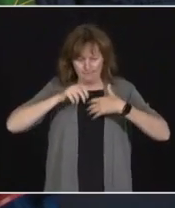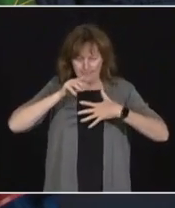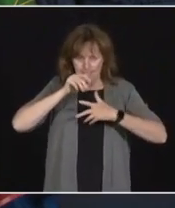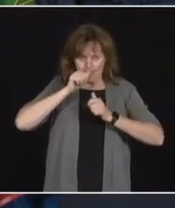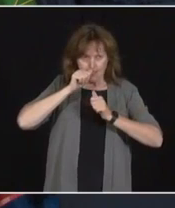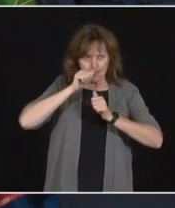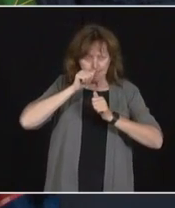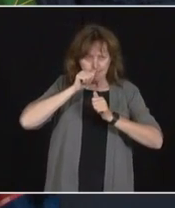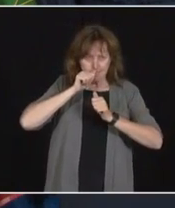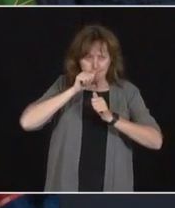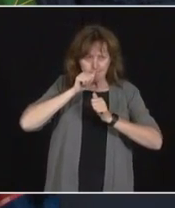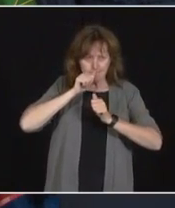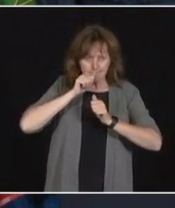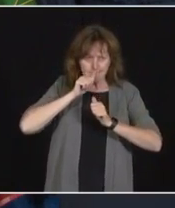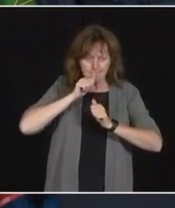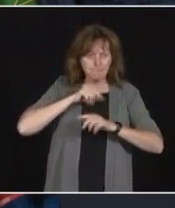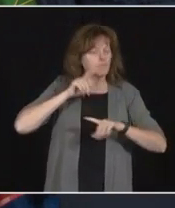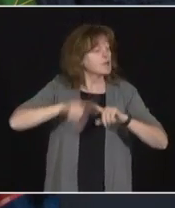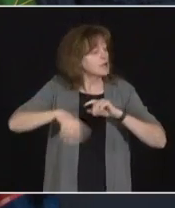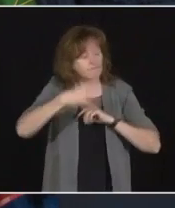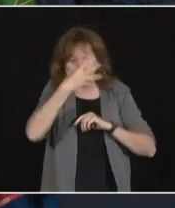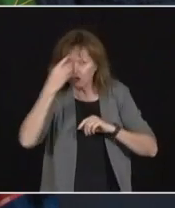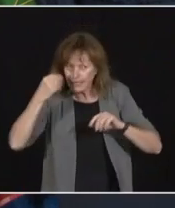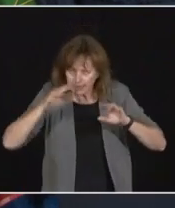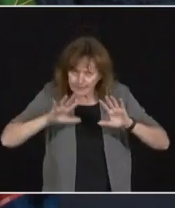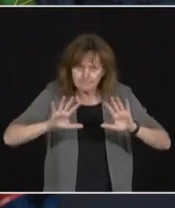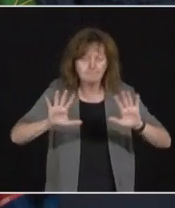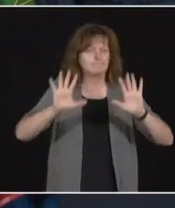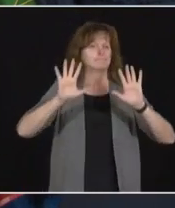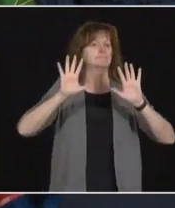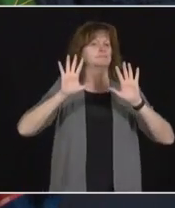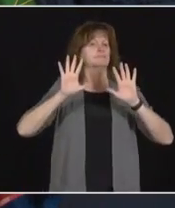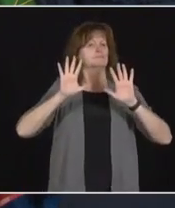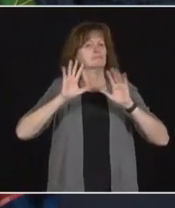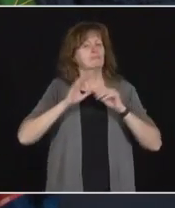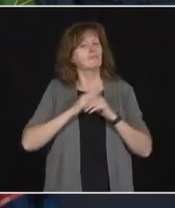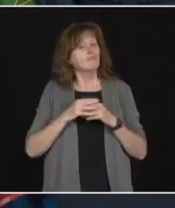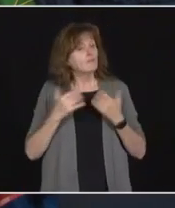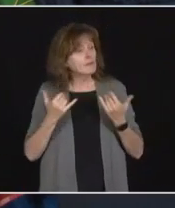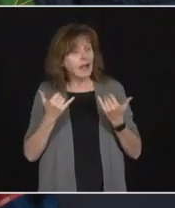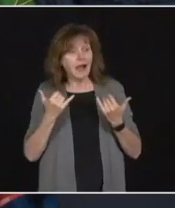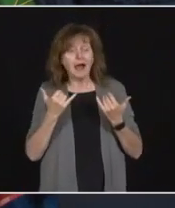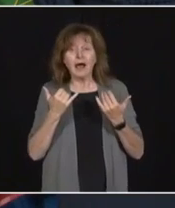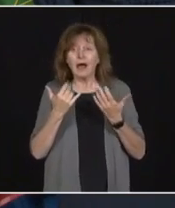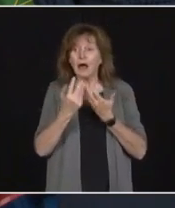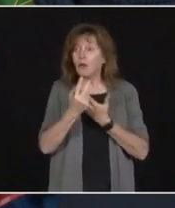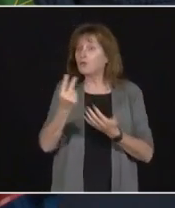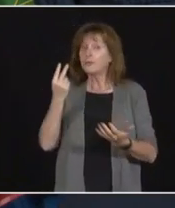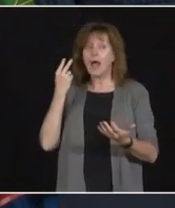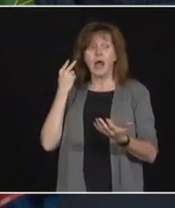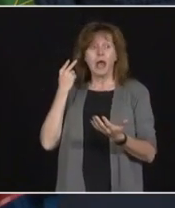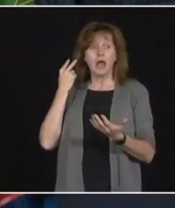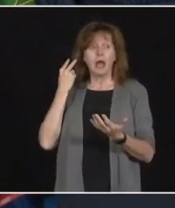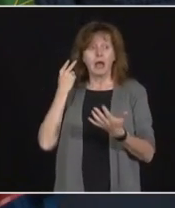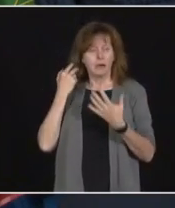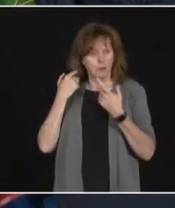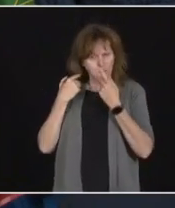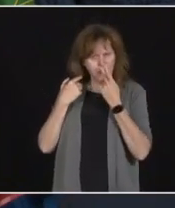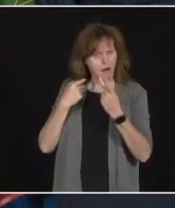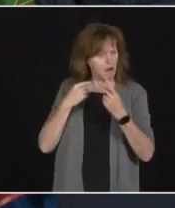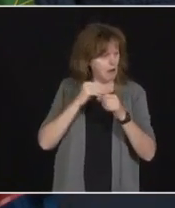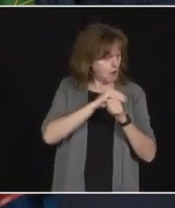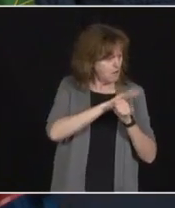had to go through. But looking back now, looking back, on the devastation this virus caused